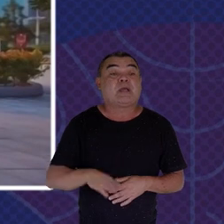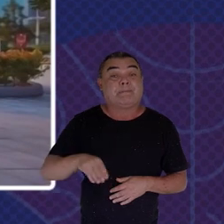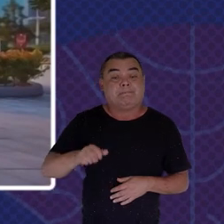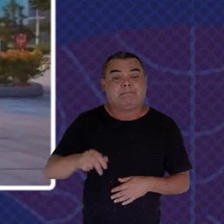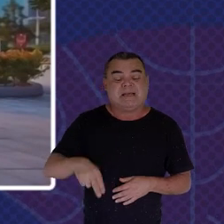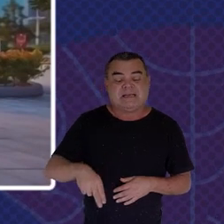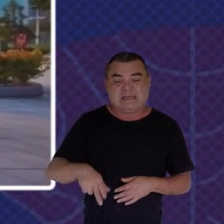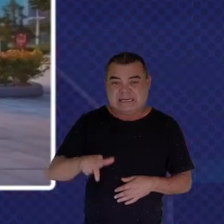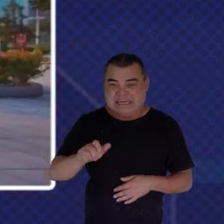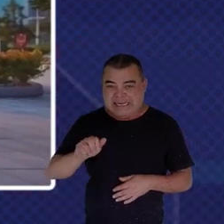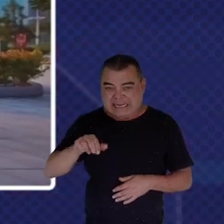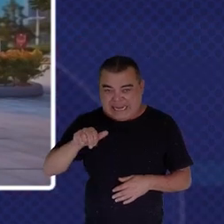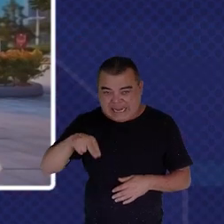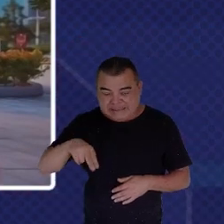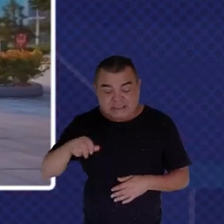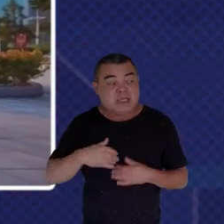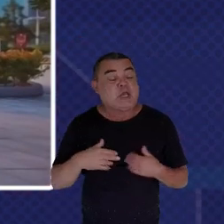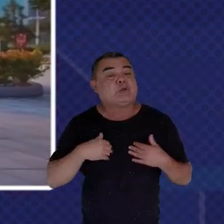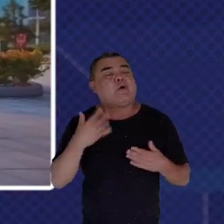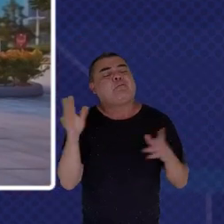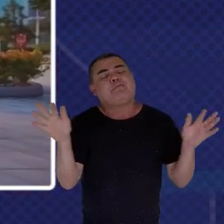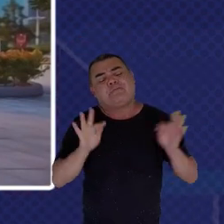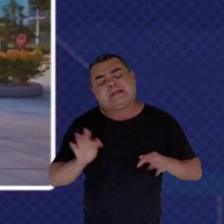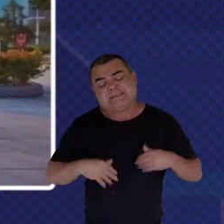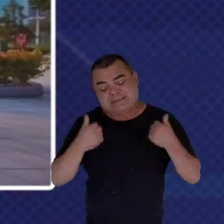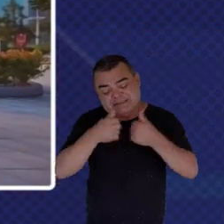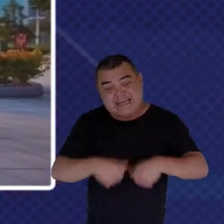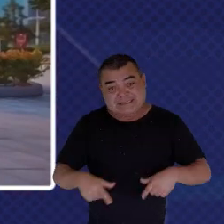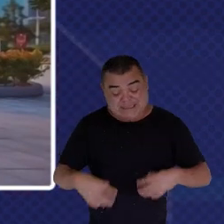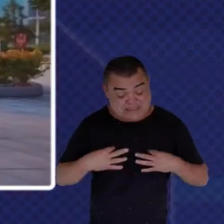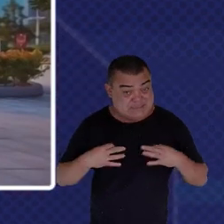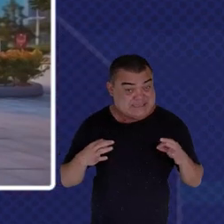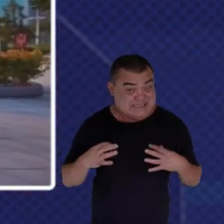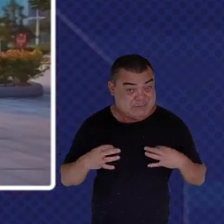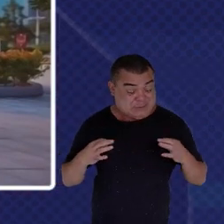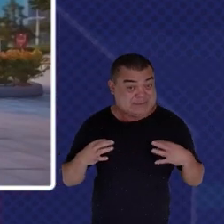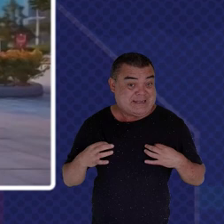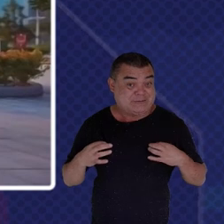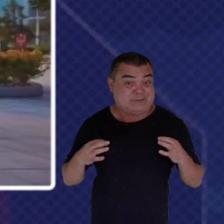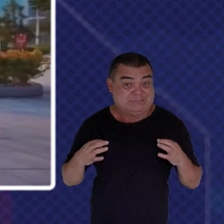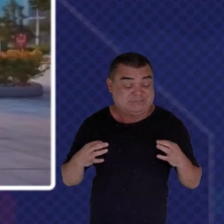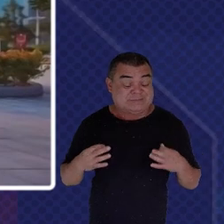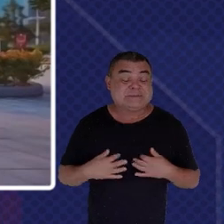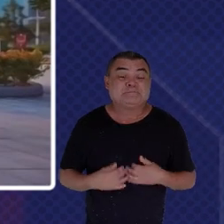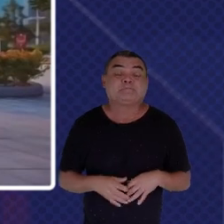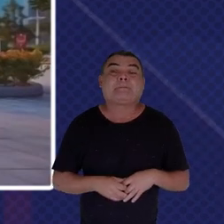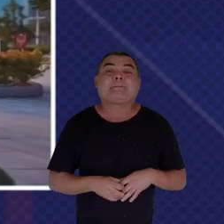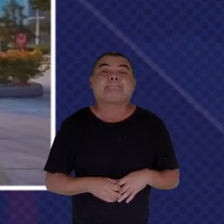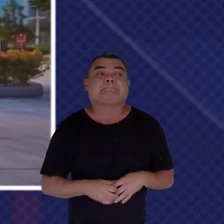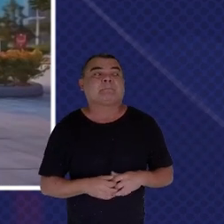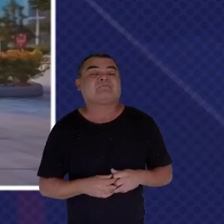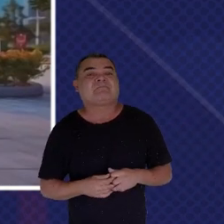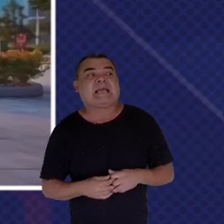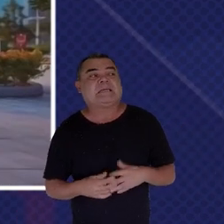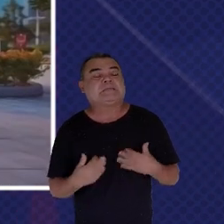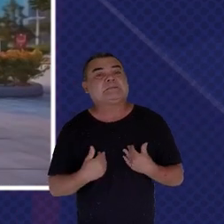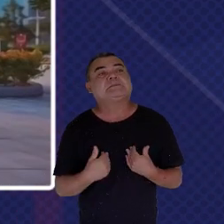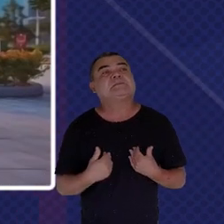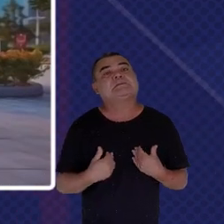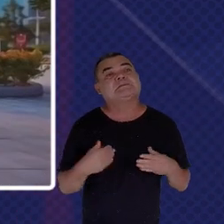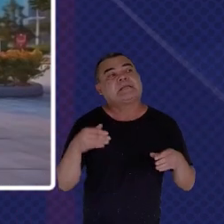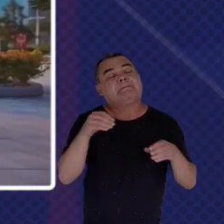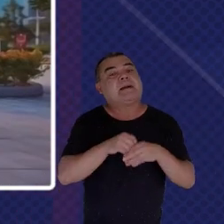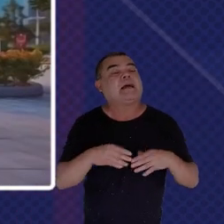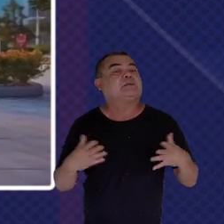have on I figure that given we're talking about Agile I'll wear a t-shirt And then be part of that Agile Kind of